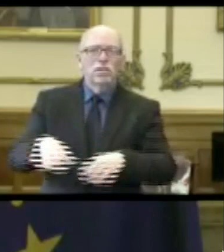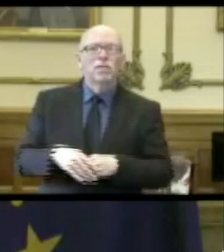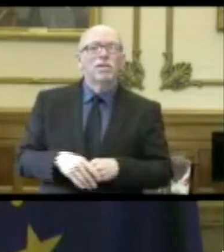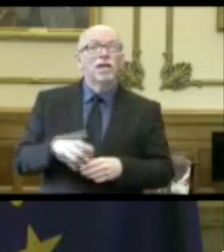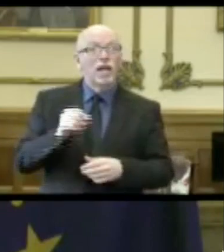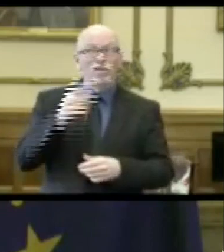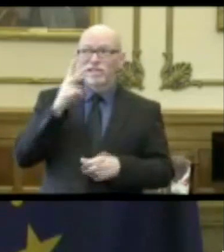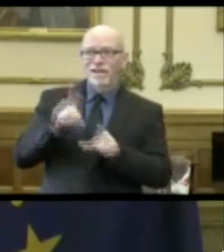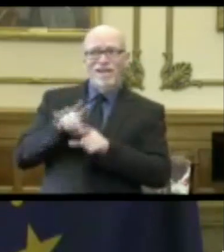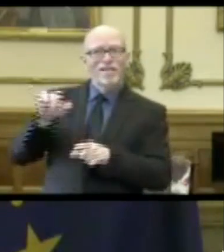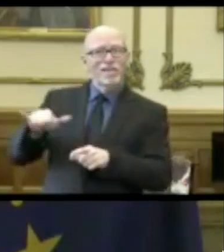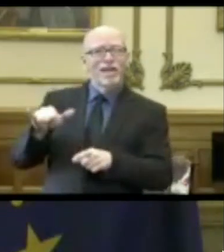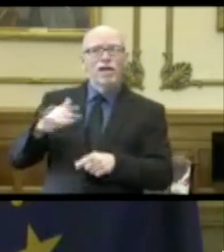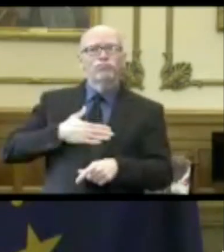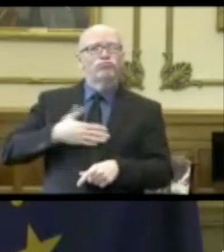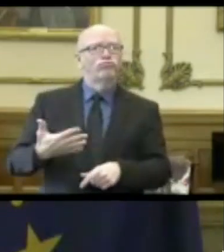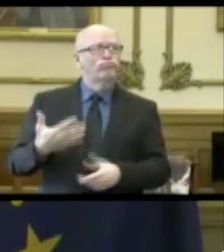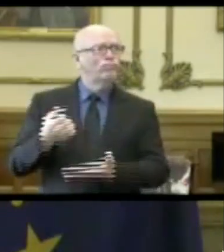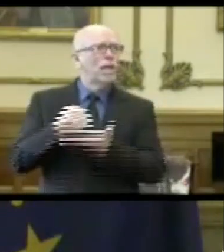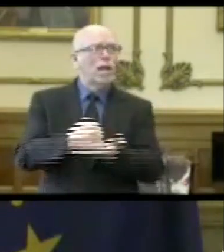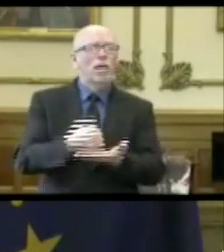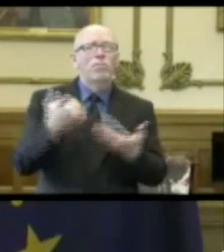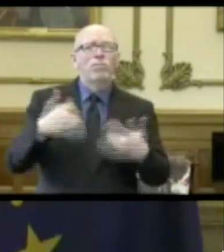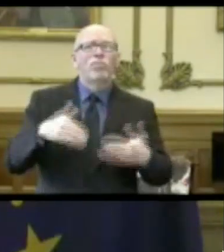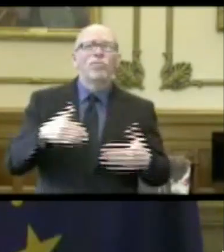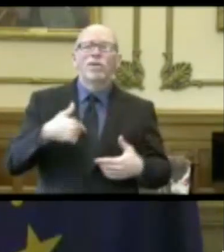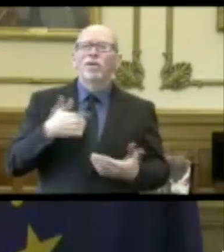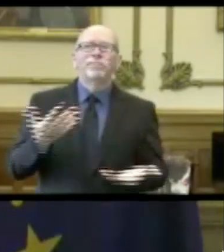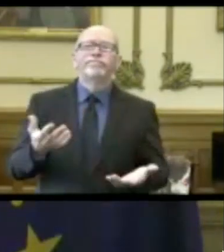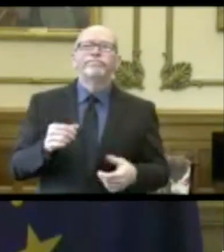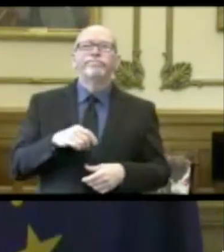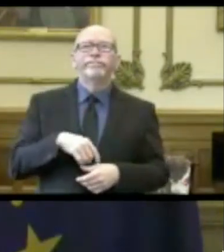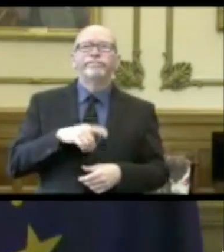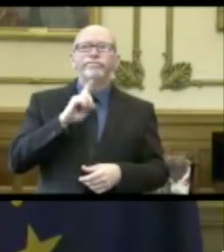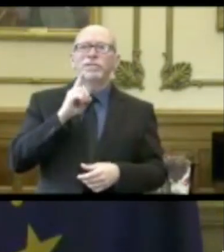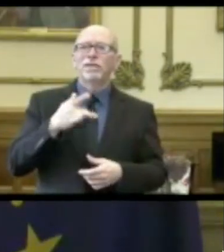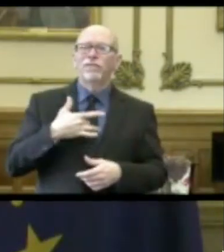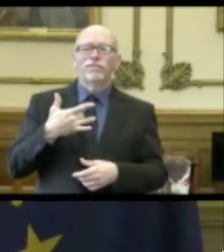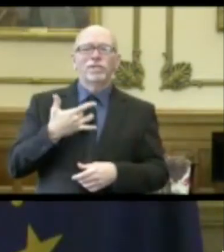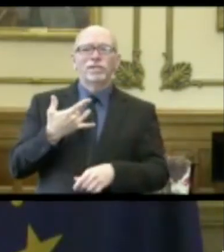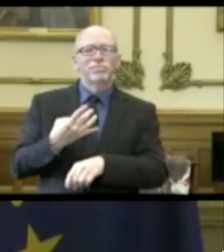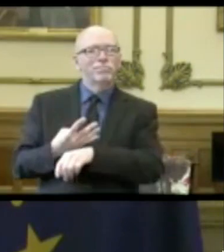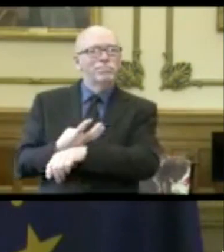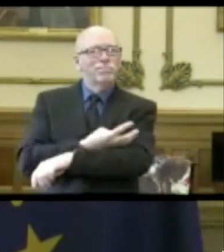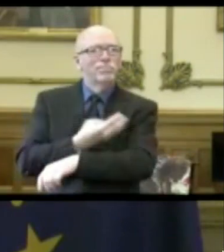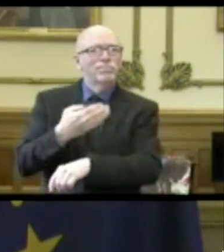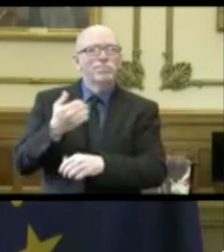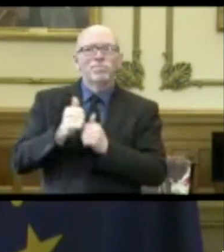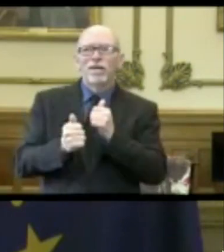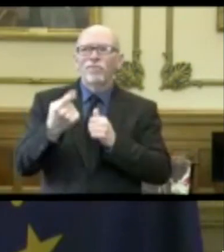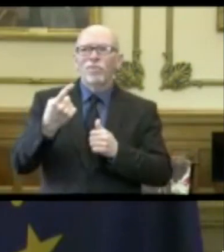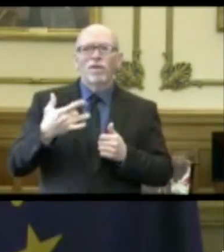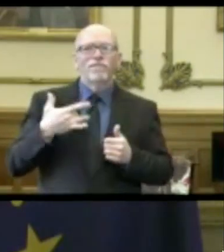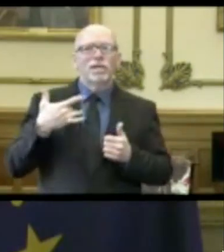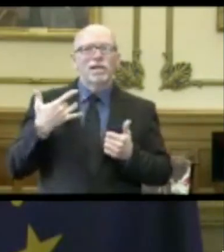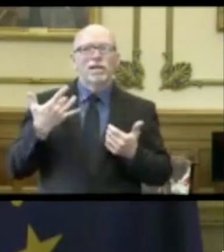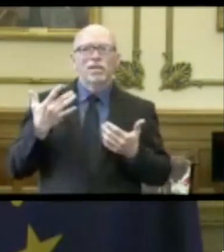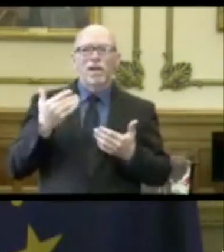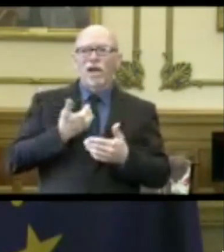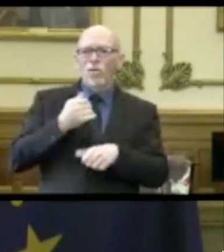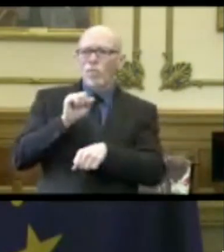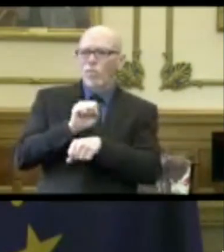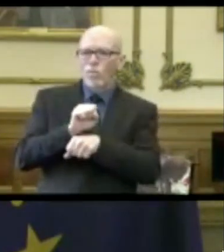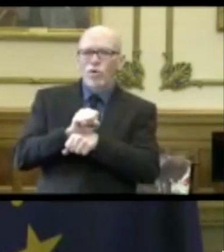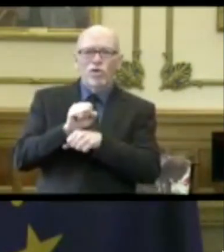you see folks like that that are stepping up, it just, like I always say, it just fuels everyone's work ethic